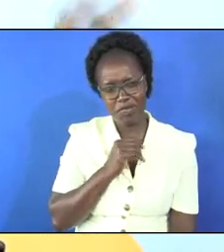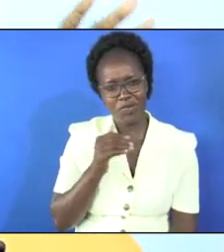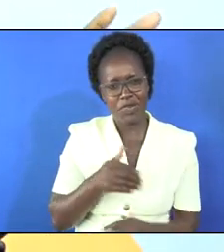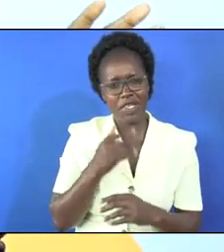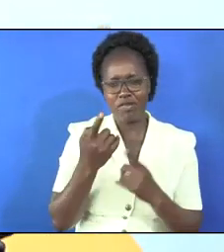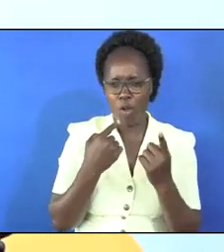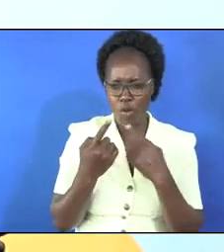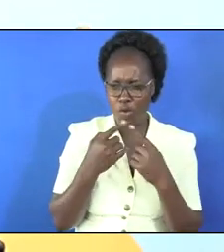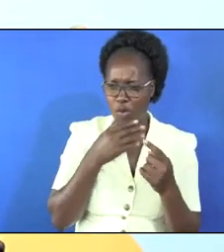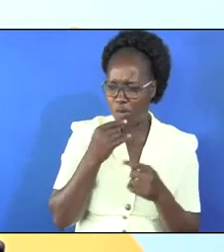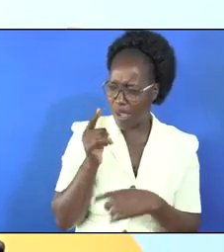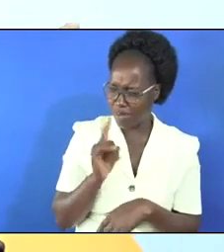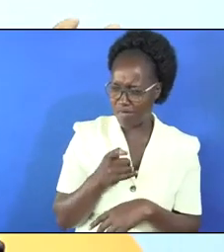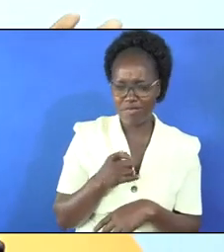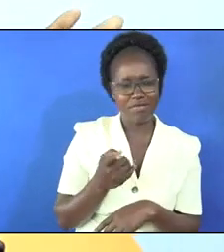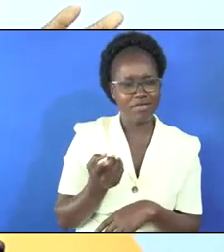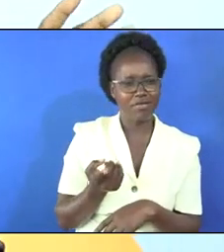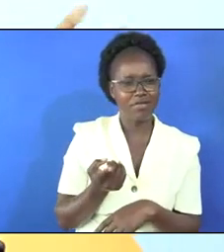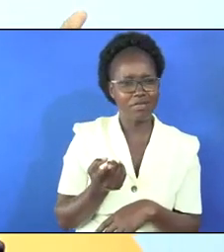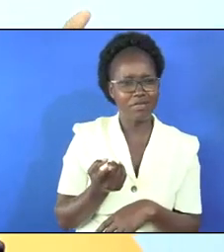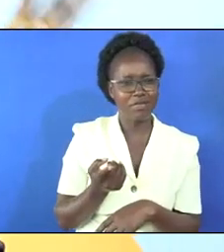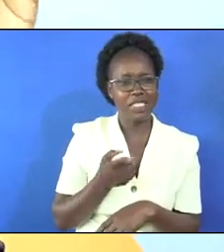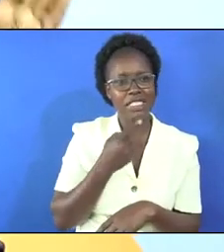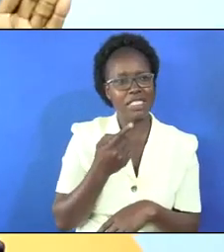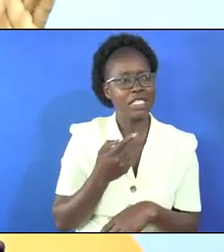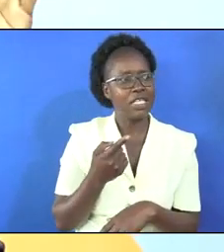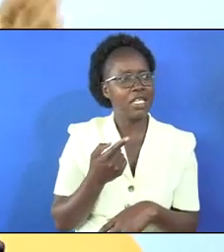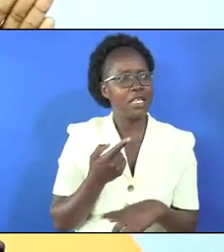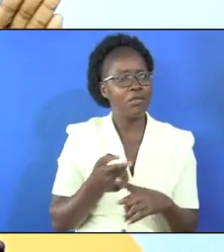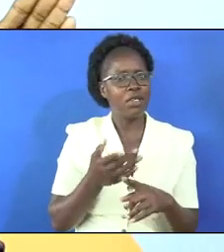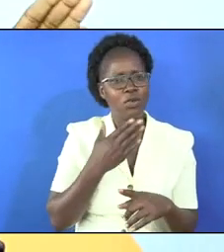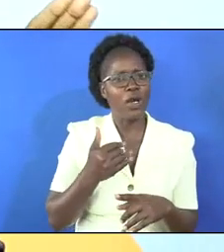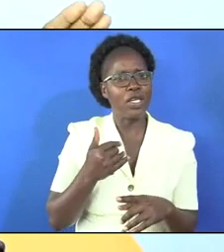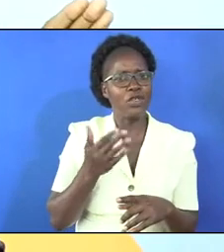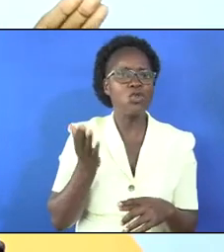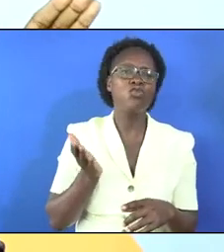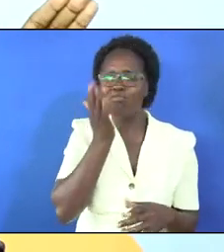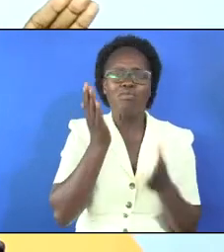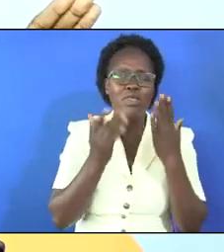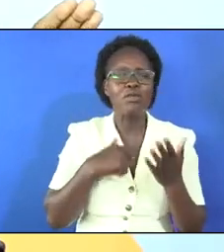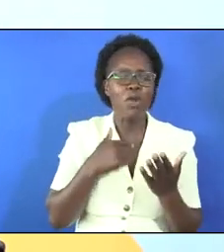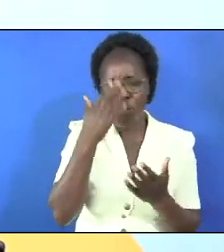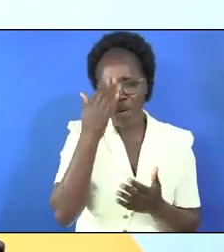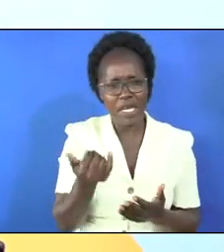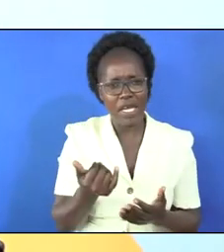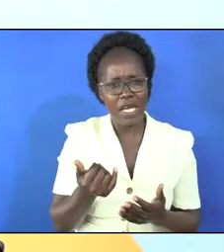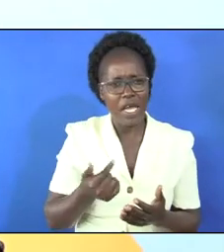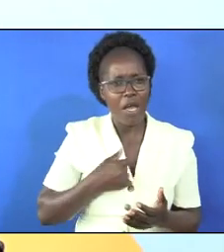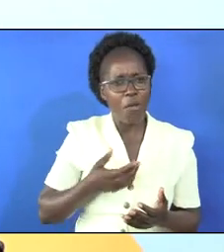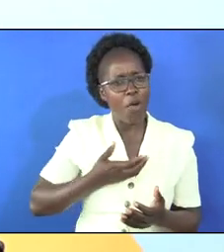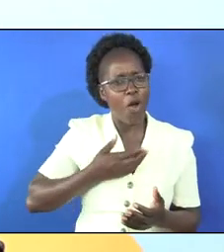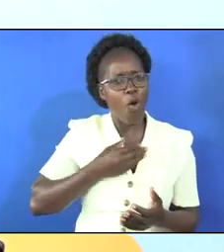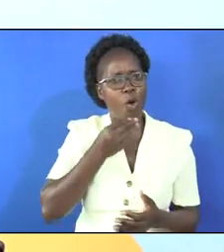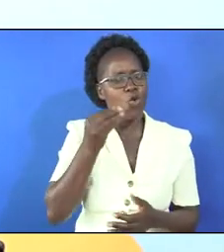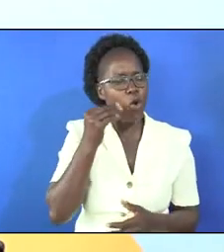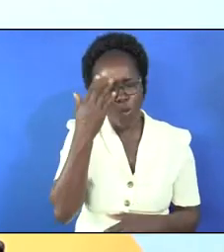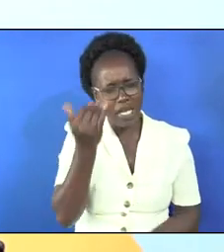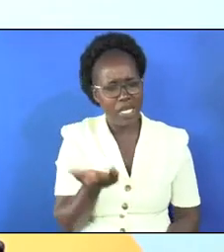after talking to him he said but why do you beat me in my own home